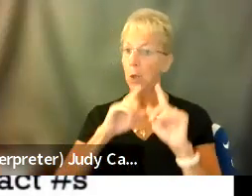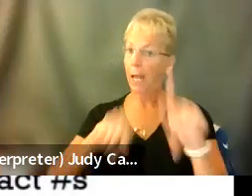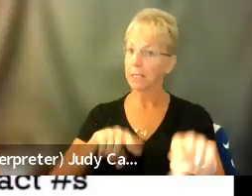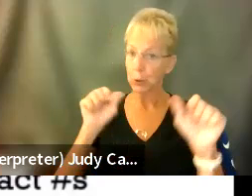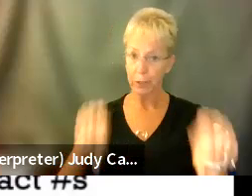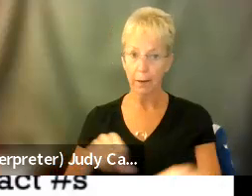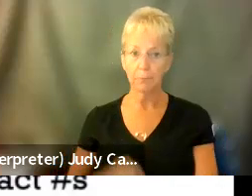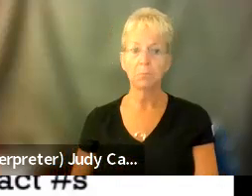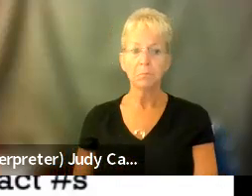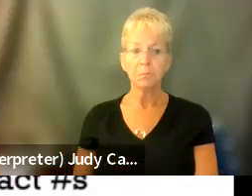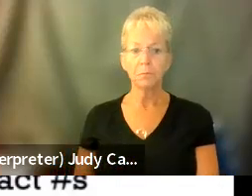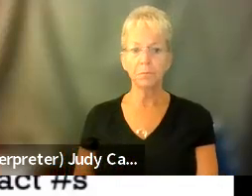know?